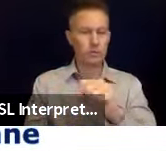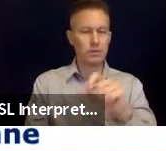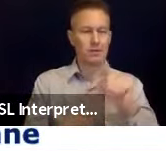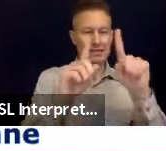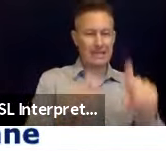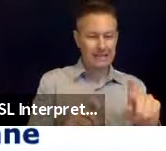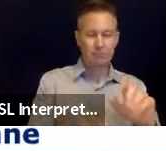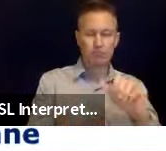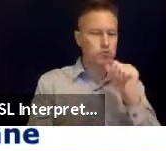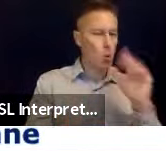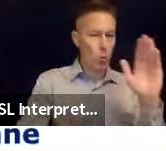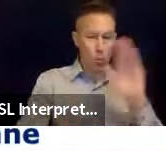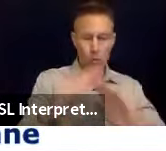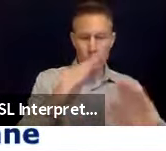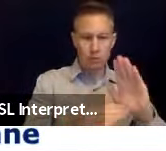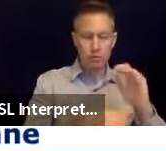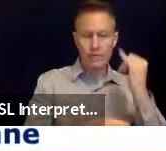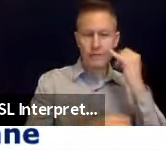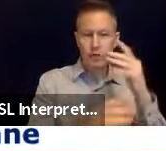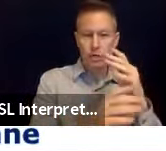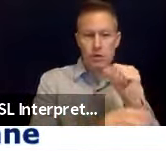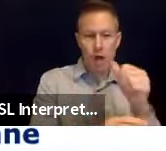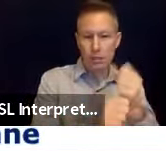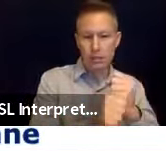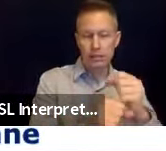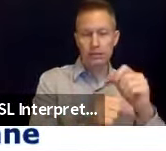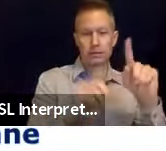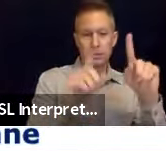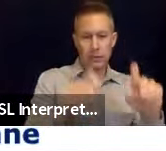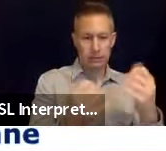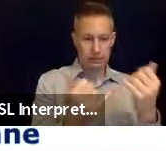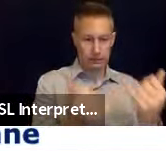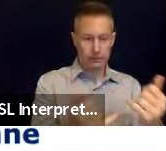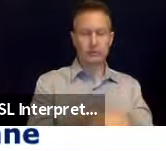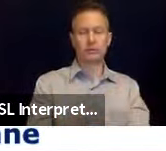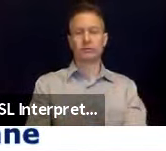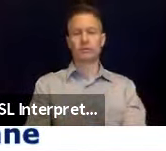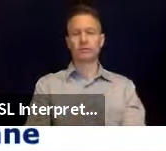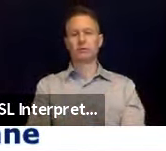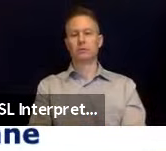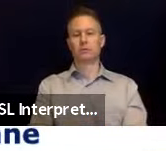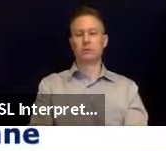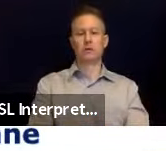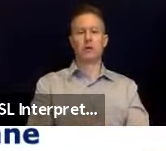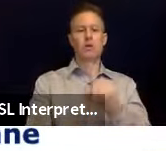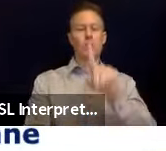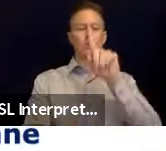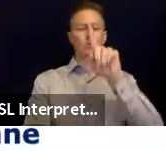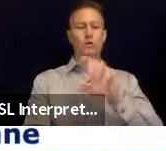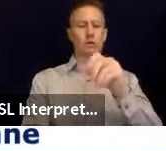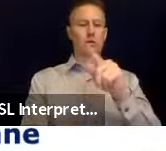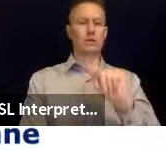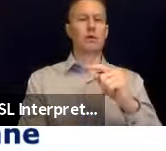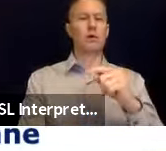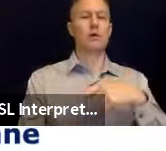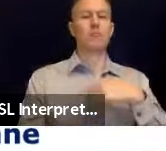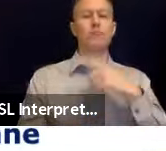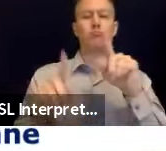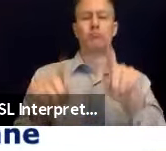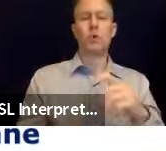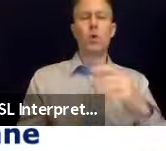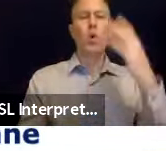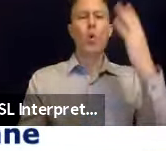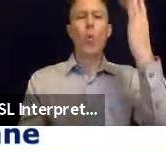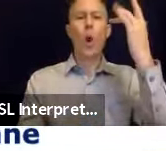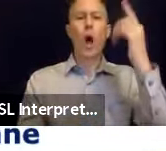And just before we move on to answer, one question I see back in the chat was asked, why is running outside